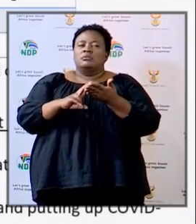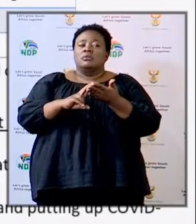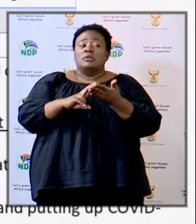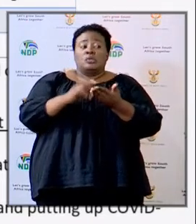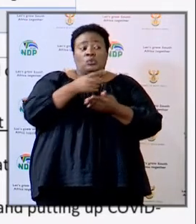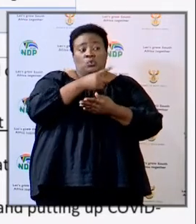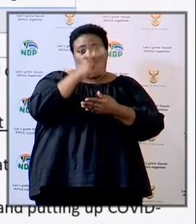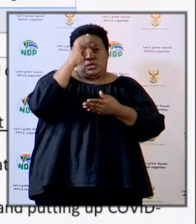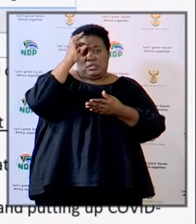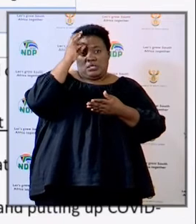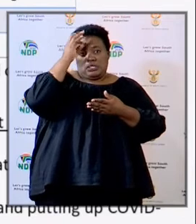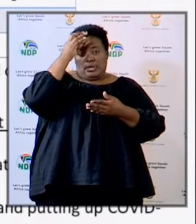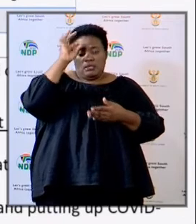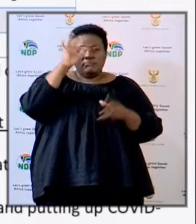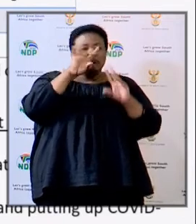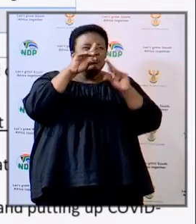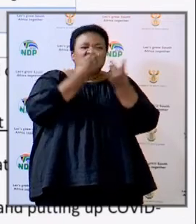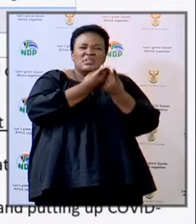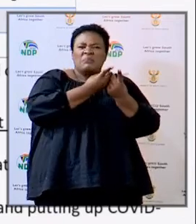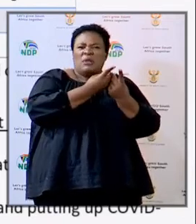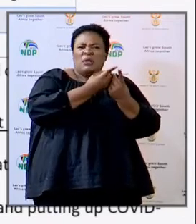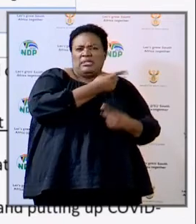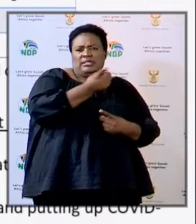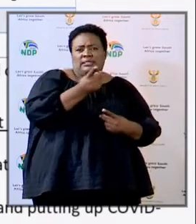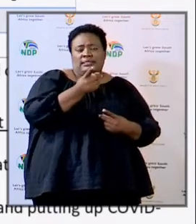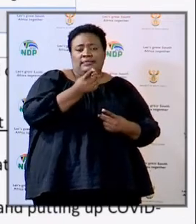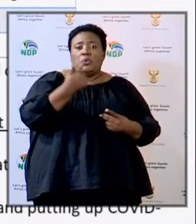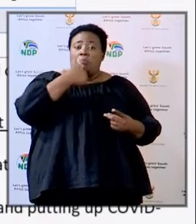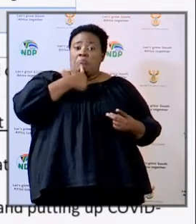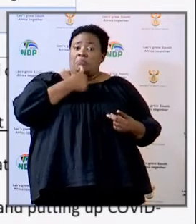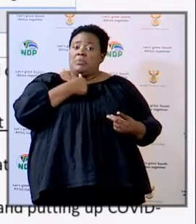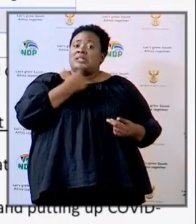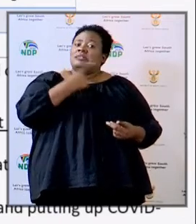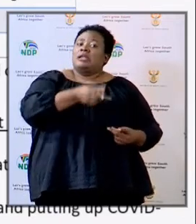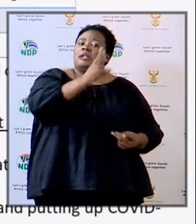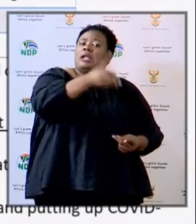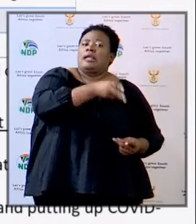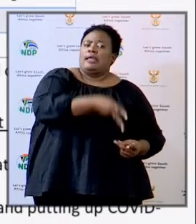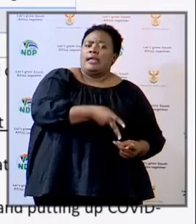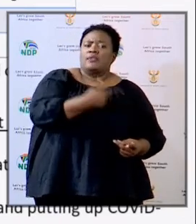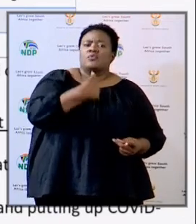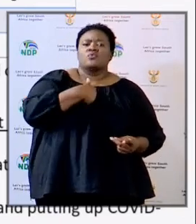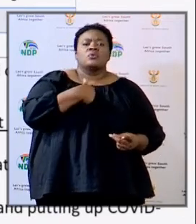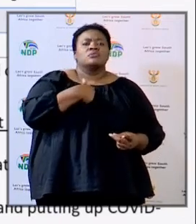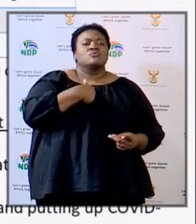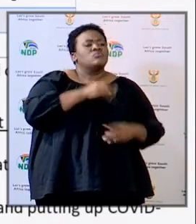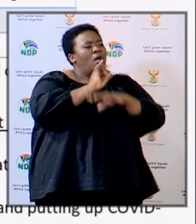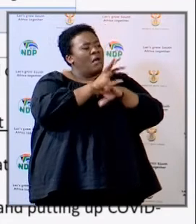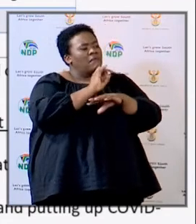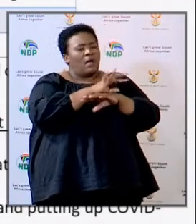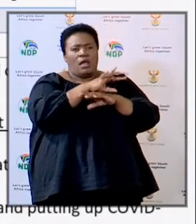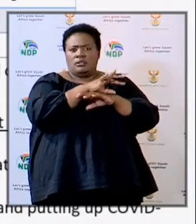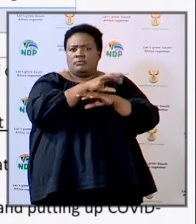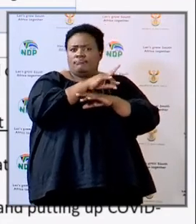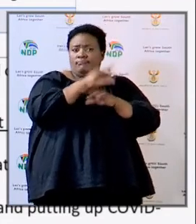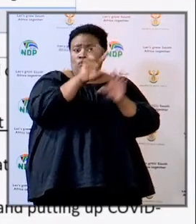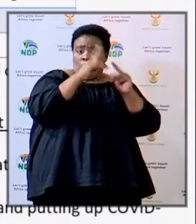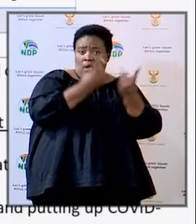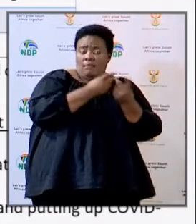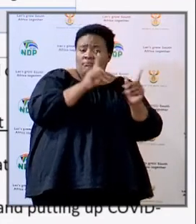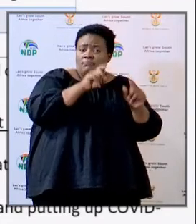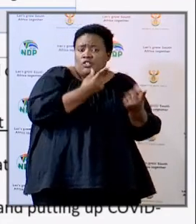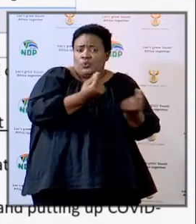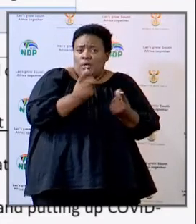you know, the department. And, in fact, it doesn't help me to repeat, you know, those recommendations, but only to say that